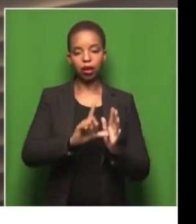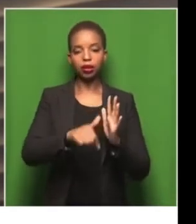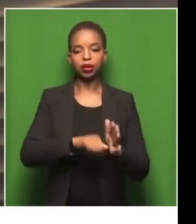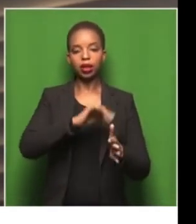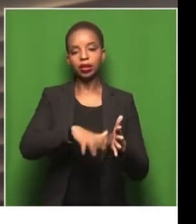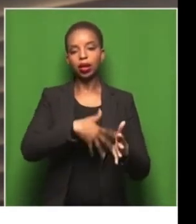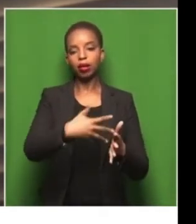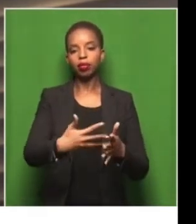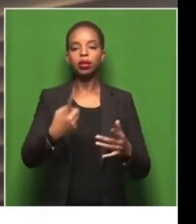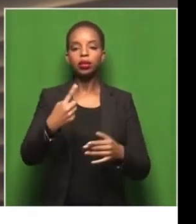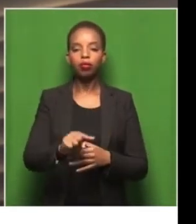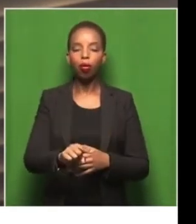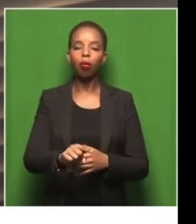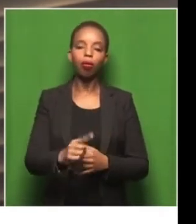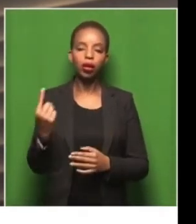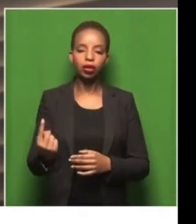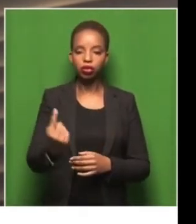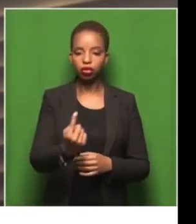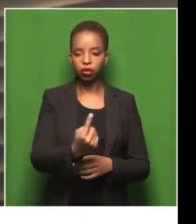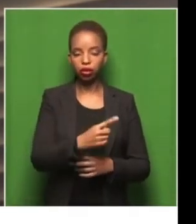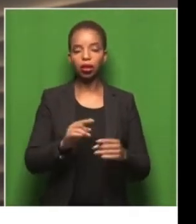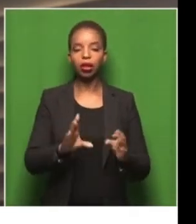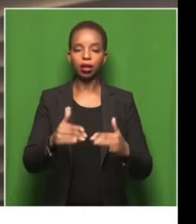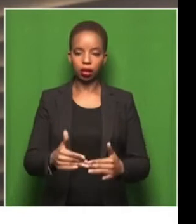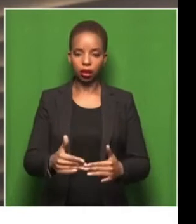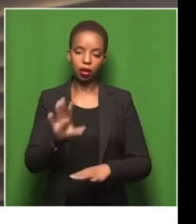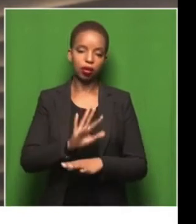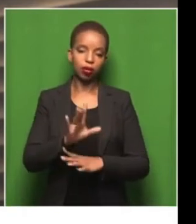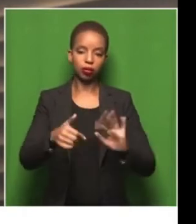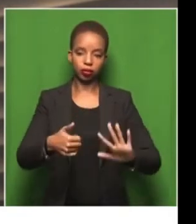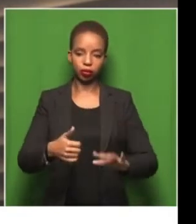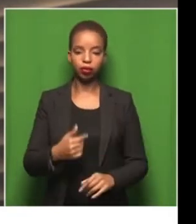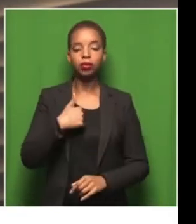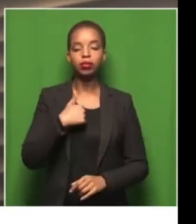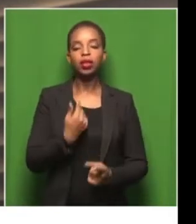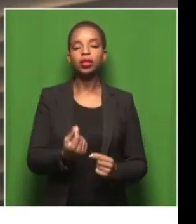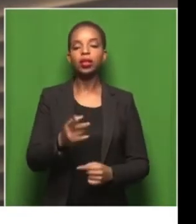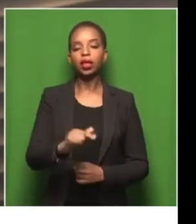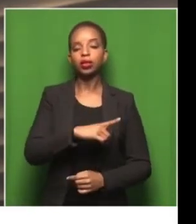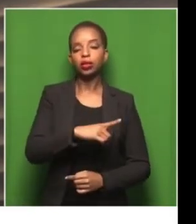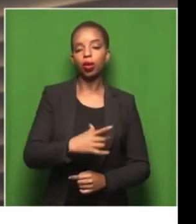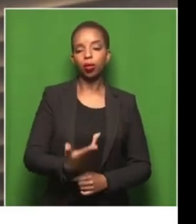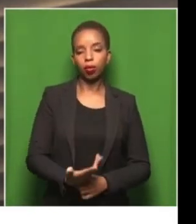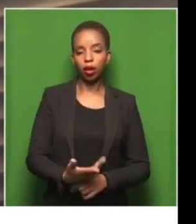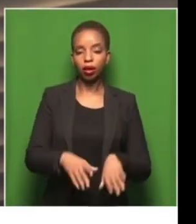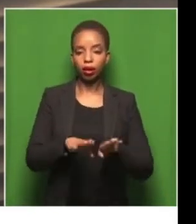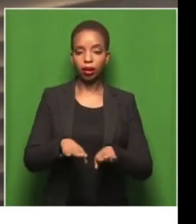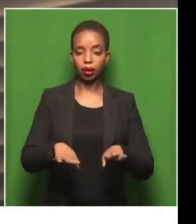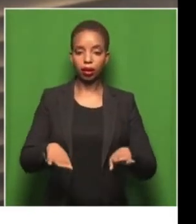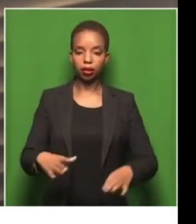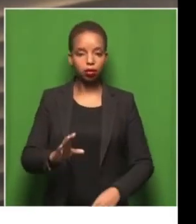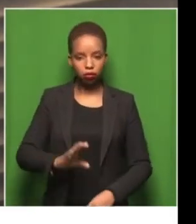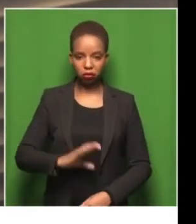was like a starter template. And the reason for that being is that the kids that were not so confident